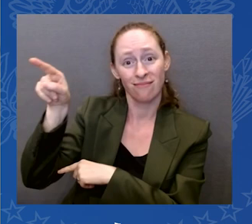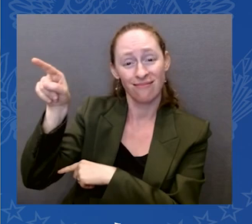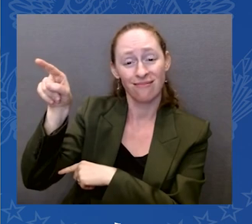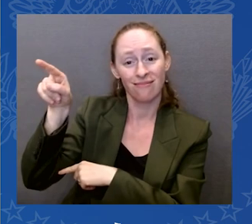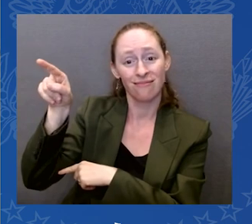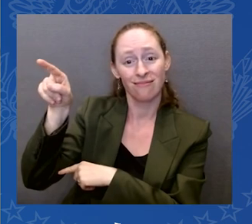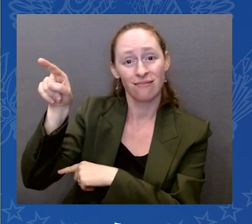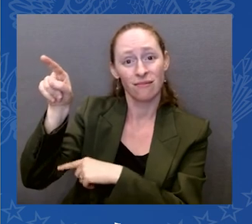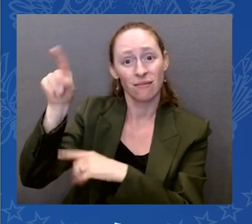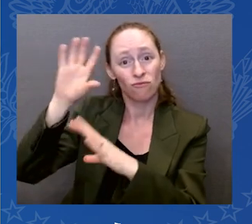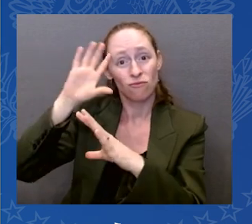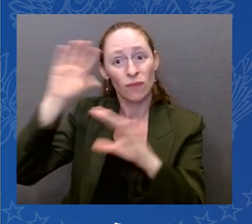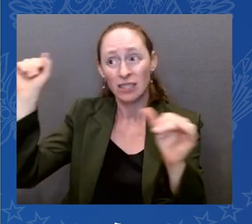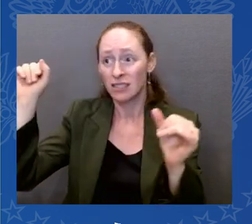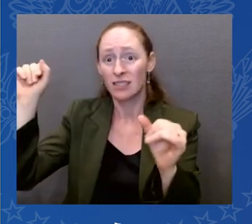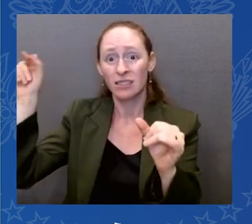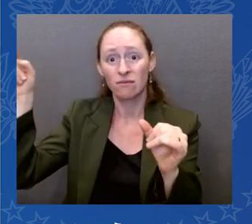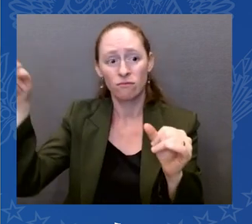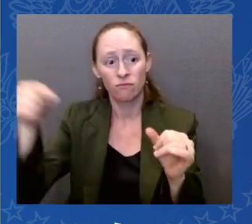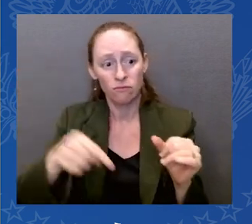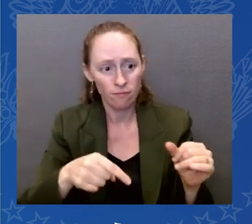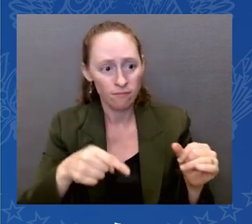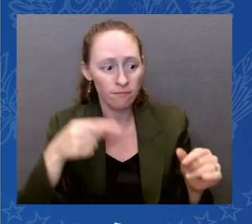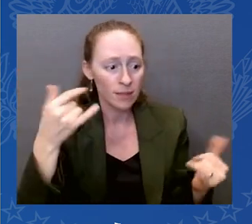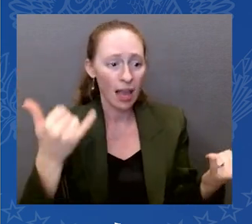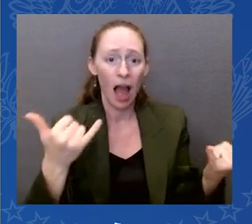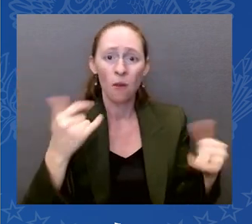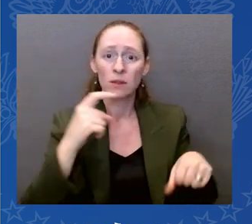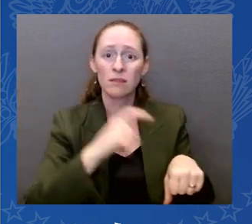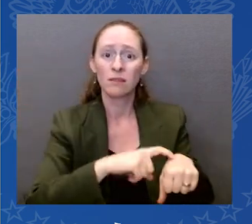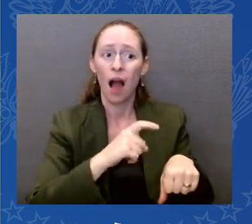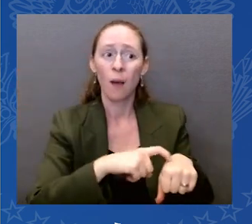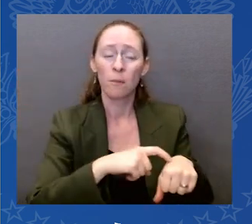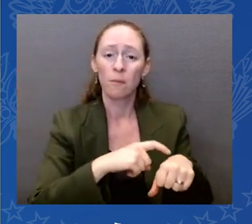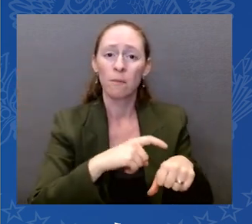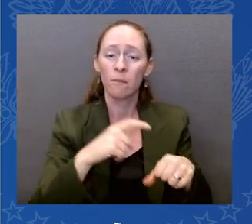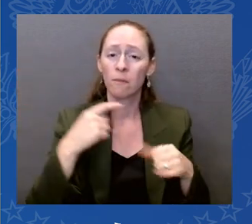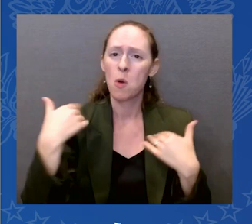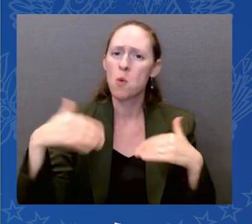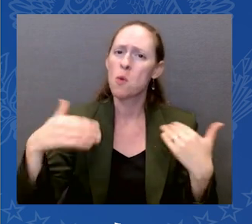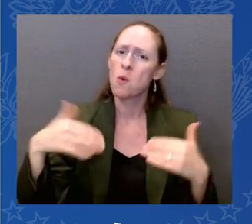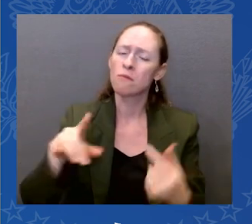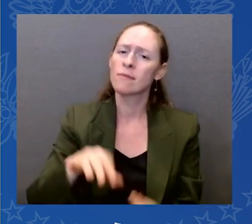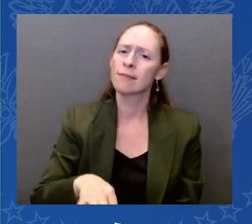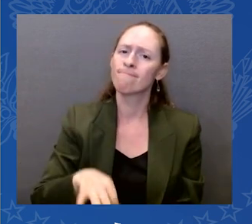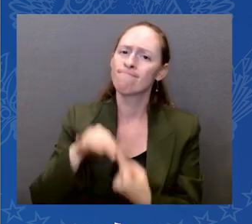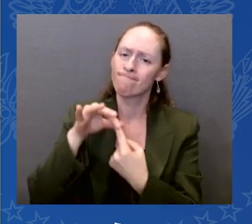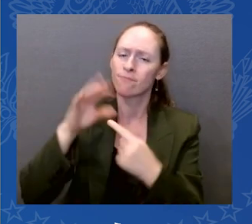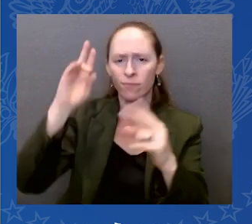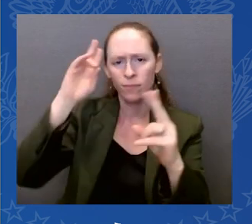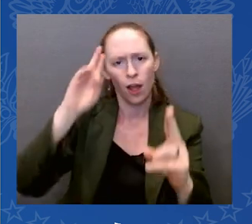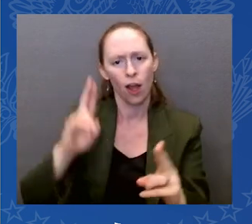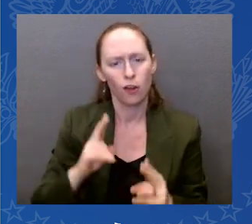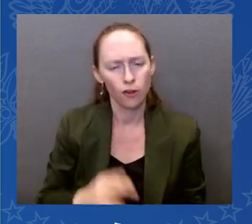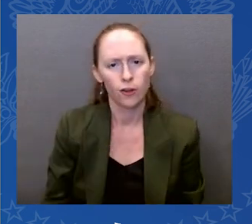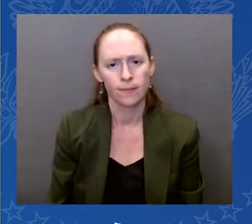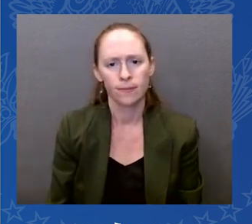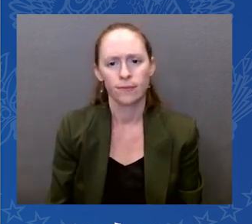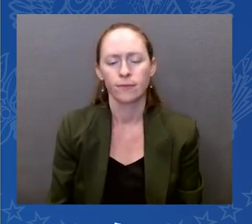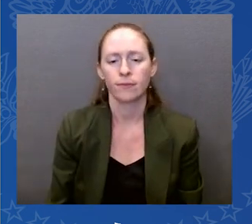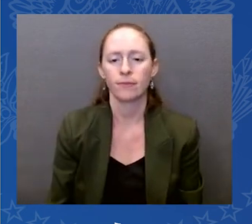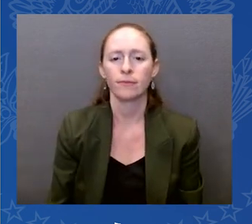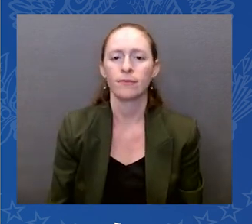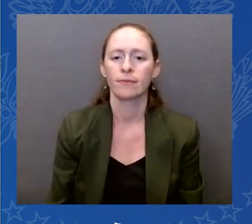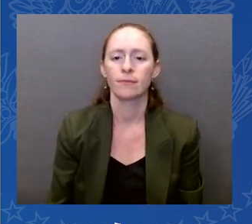Since taking office, no president has so decisively and so effectively reversed the